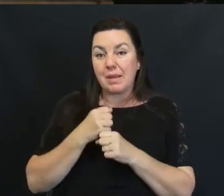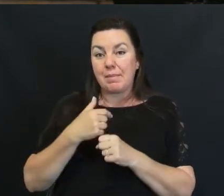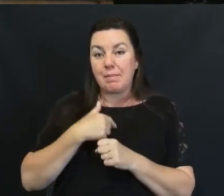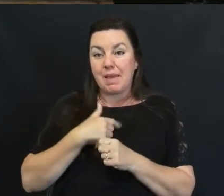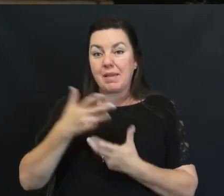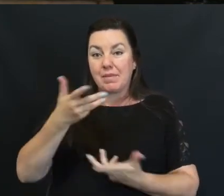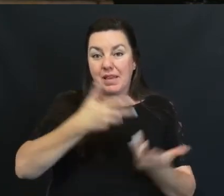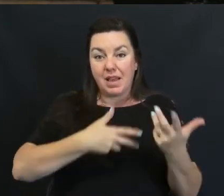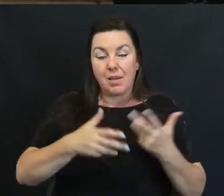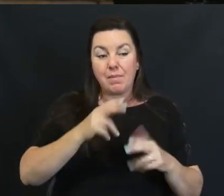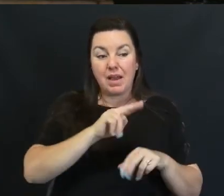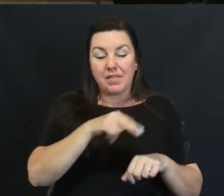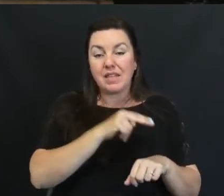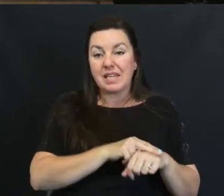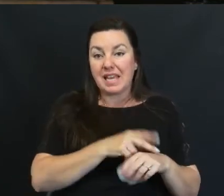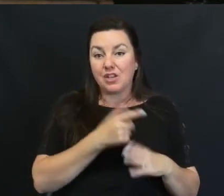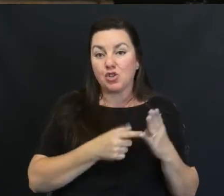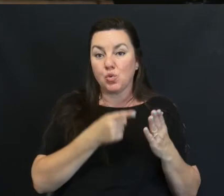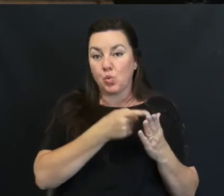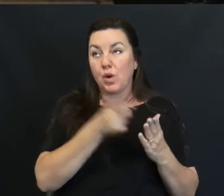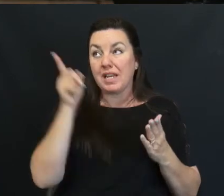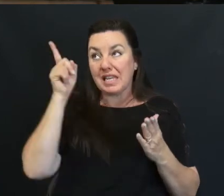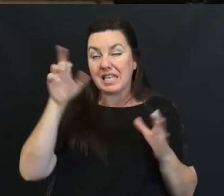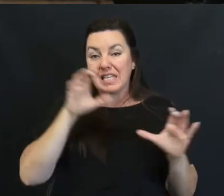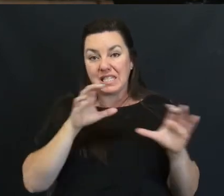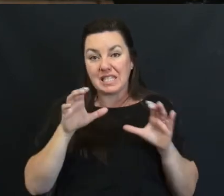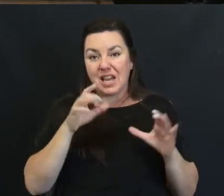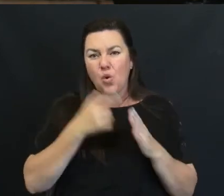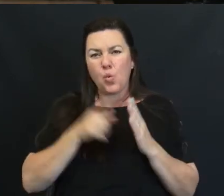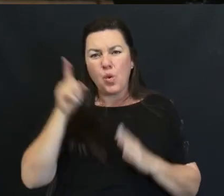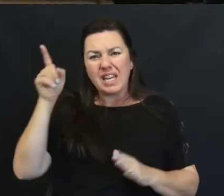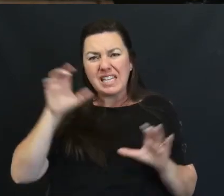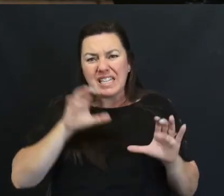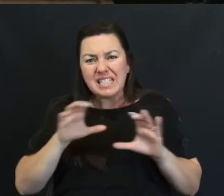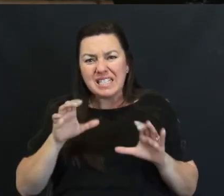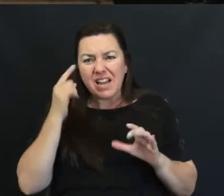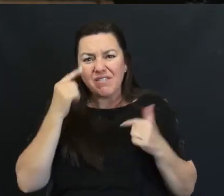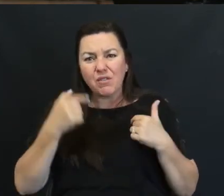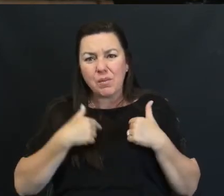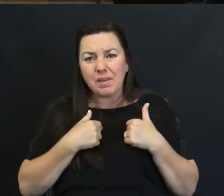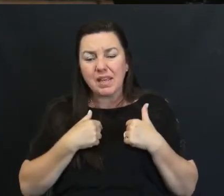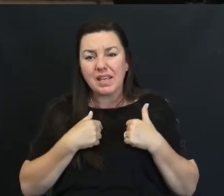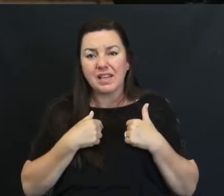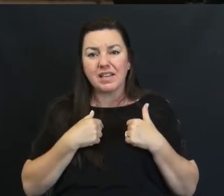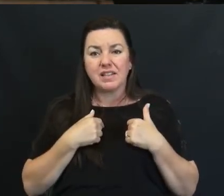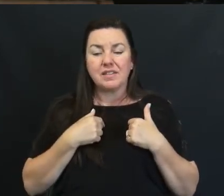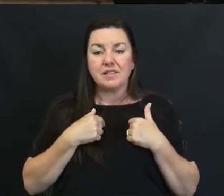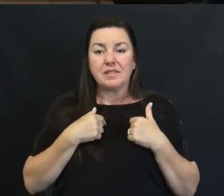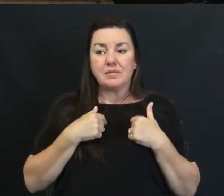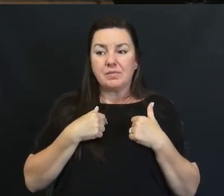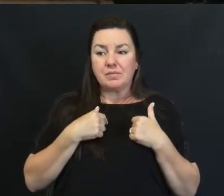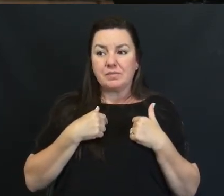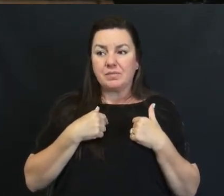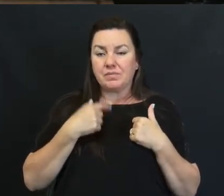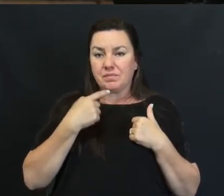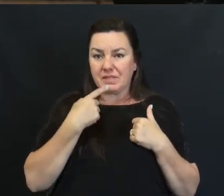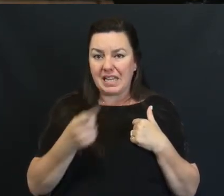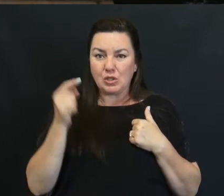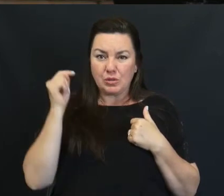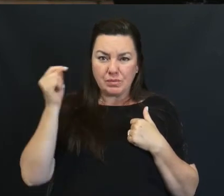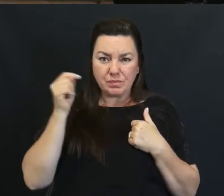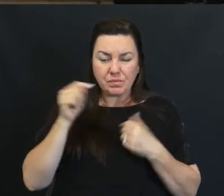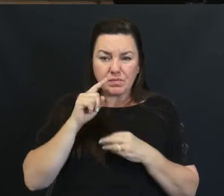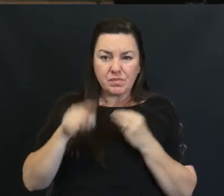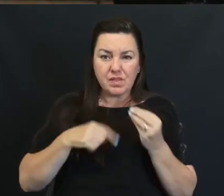Me Among The Nation What He Has Done What He Has Done What He Has Done For Me I Told My Testimony